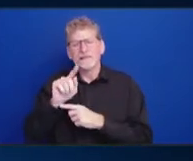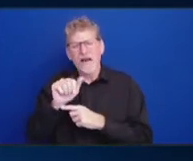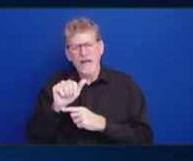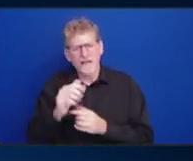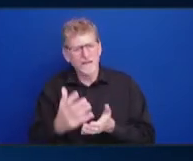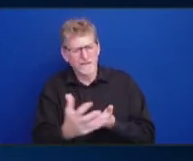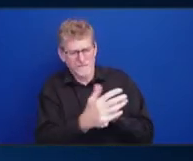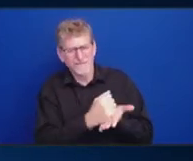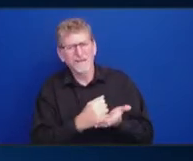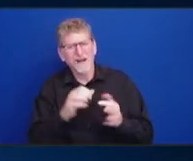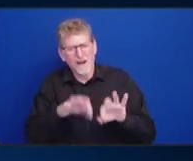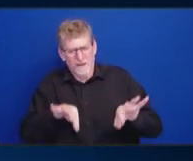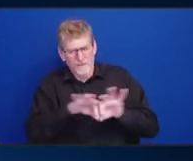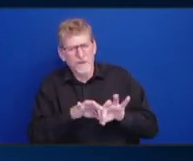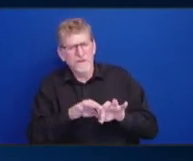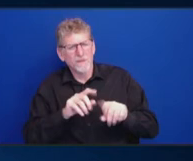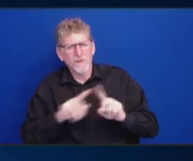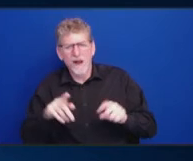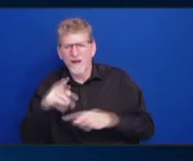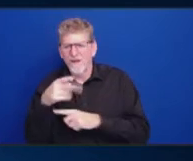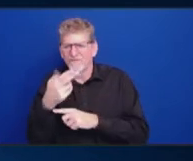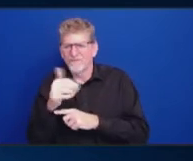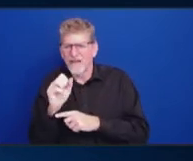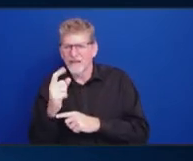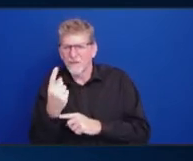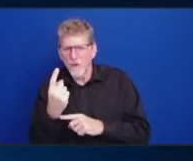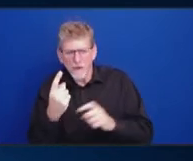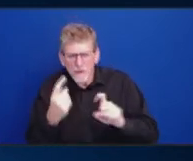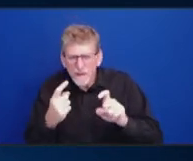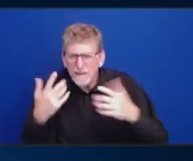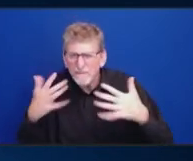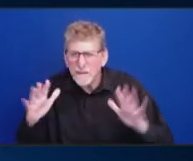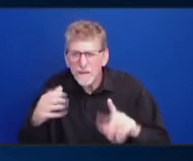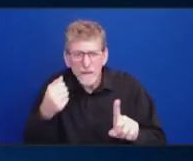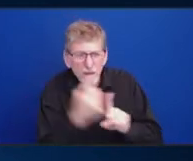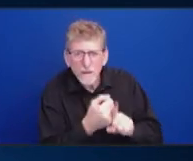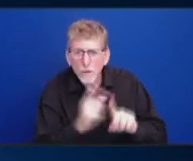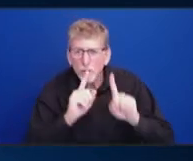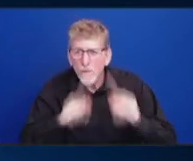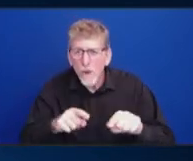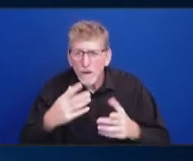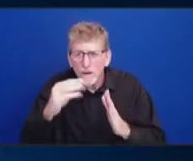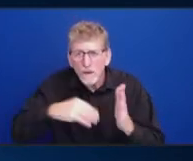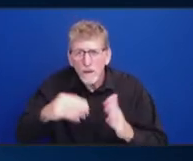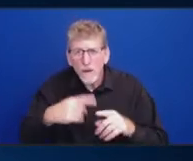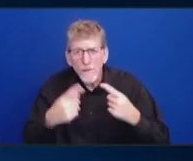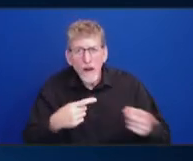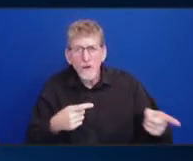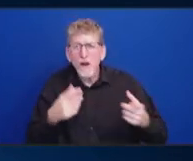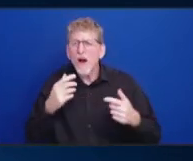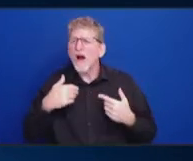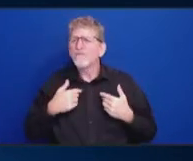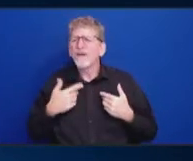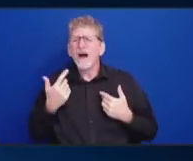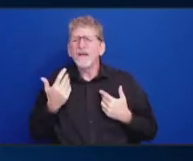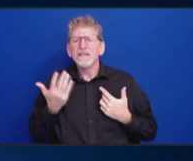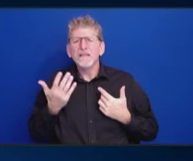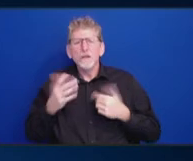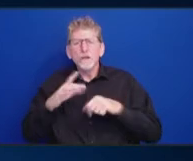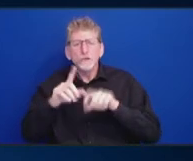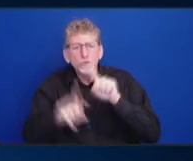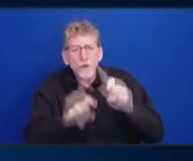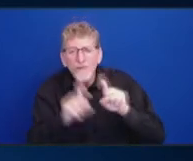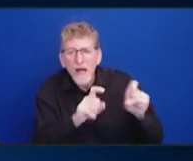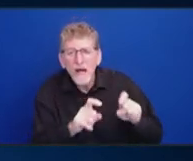We don't even know if any kind of geological survey survey has been done. We have no idea